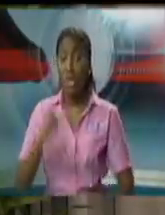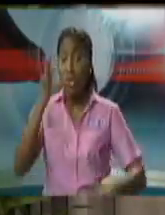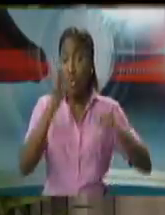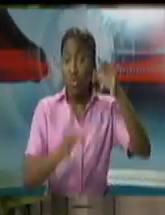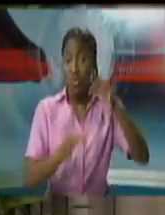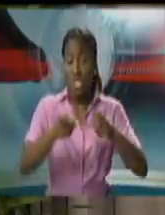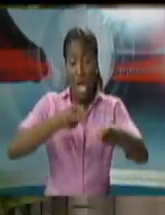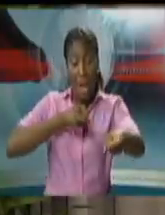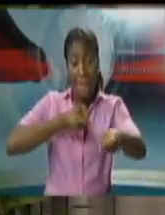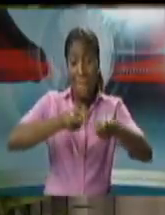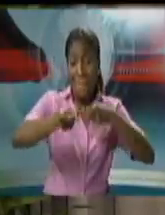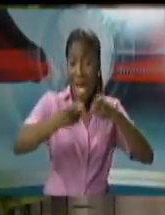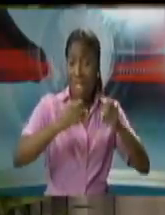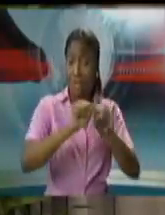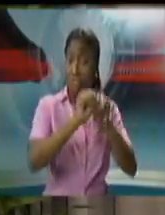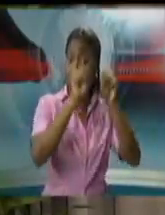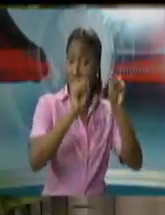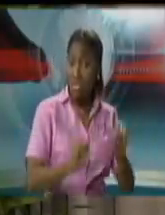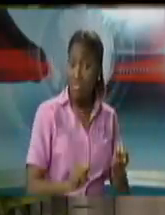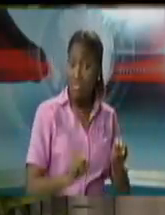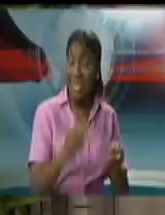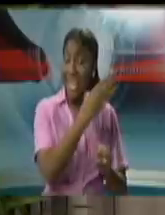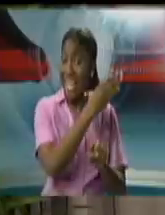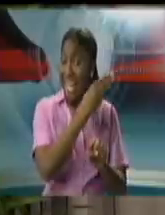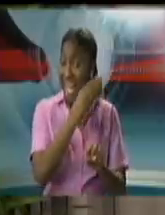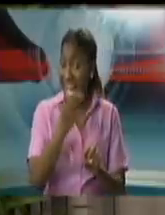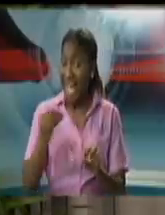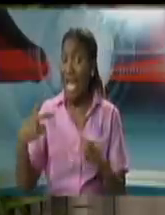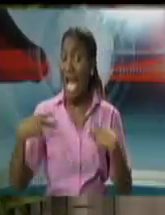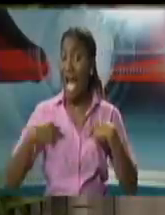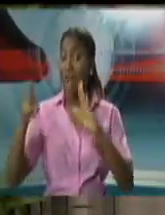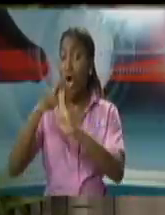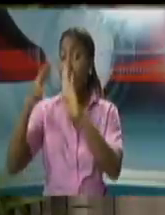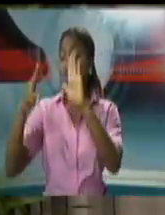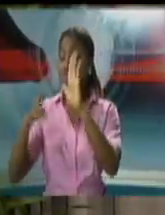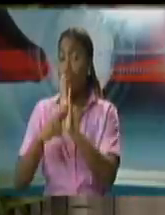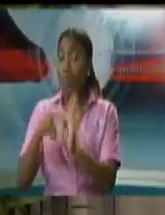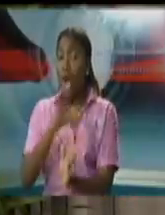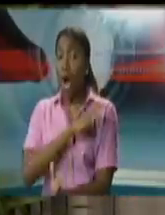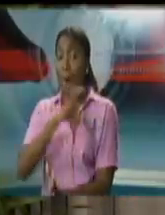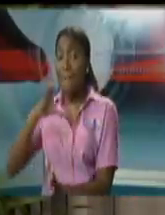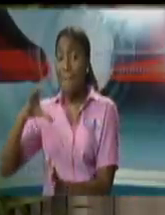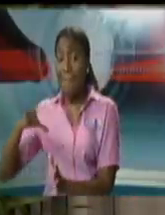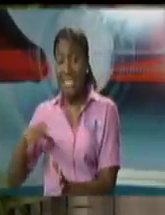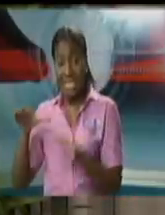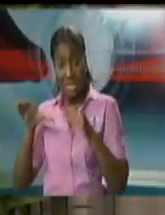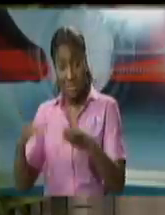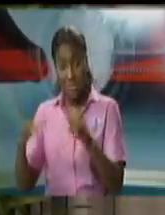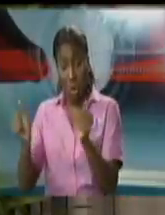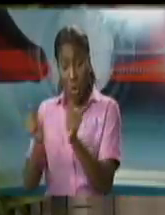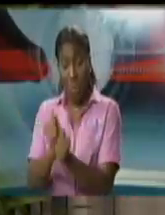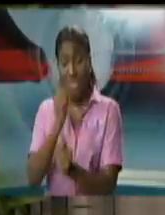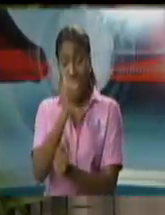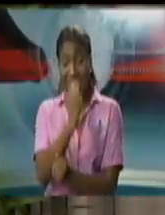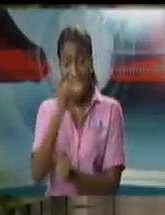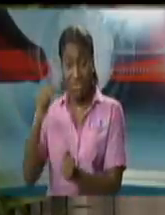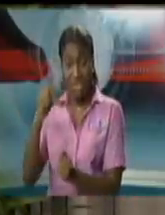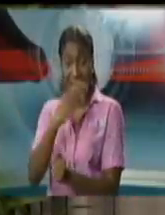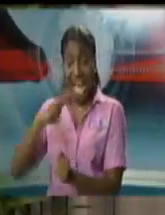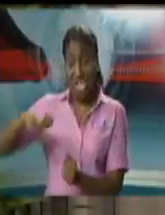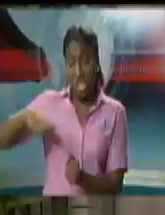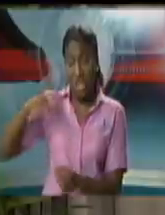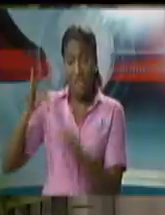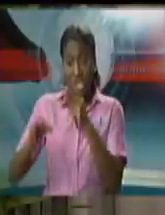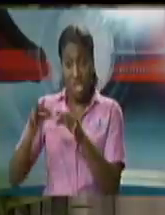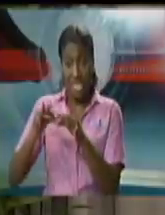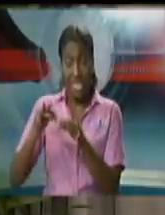and very importantly, through the Rules Committee, which the AG and other members sit on, led by the Honorable Chief Justice, we have now put in